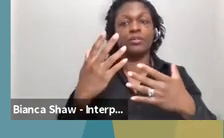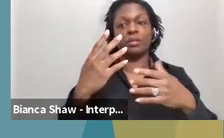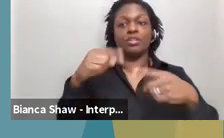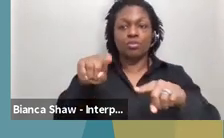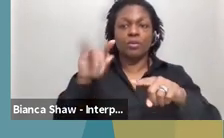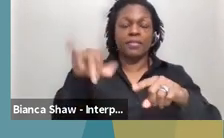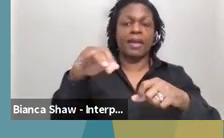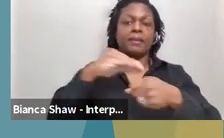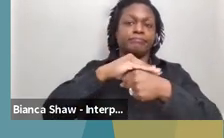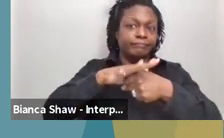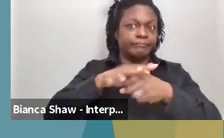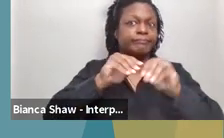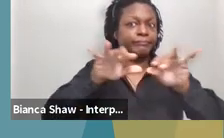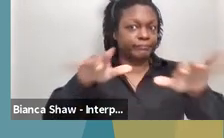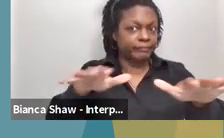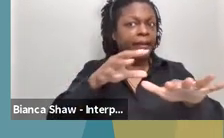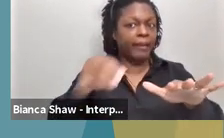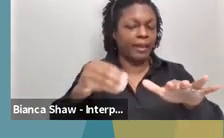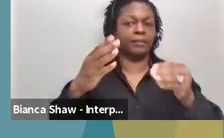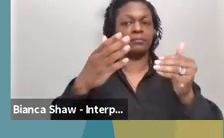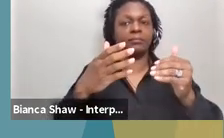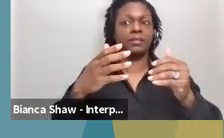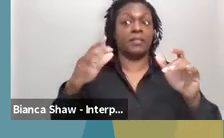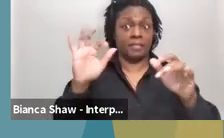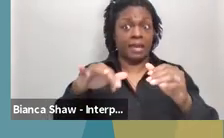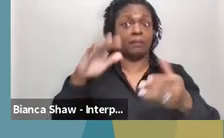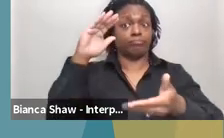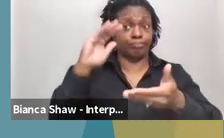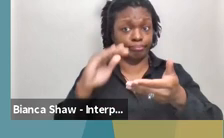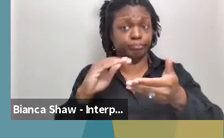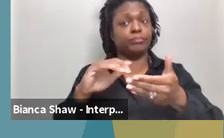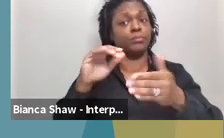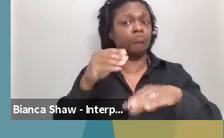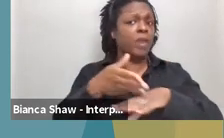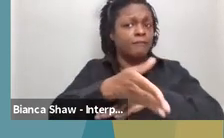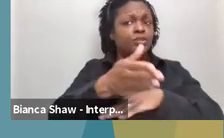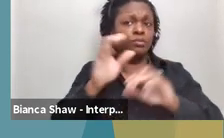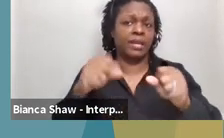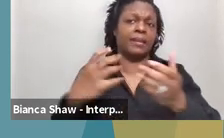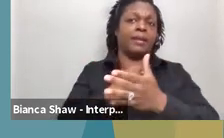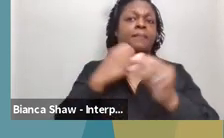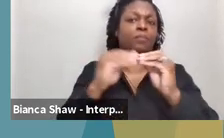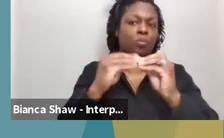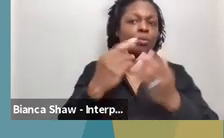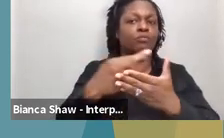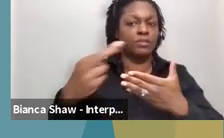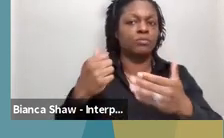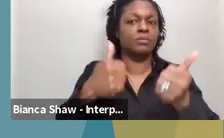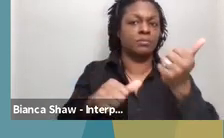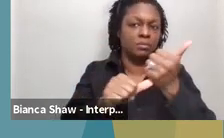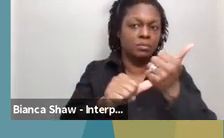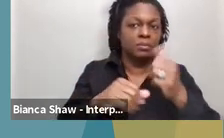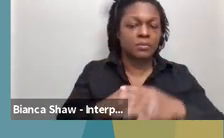So the Family Resource Center offers community referrals, COVID-19 resources, health and